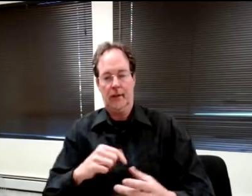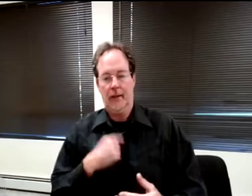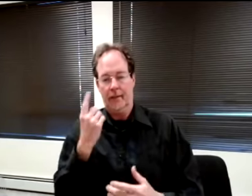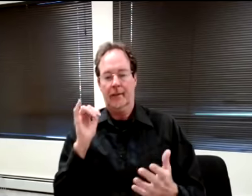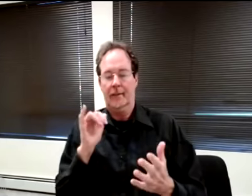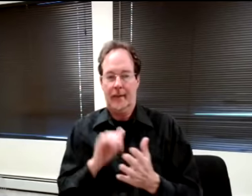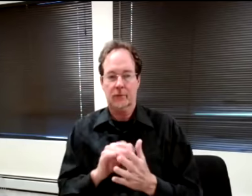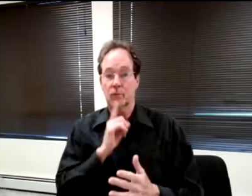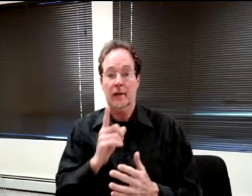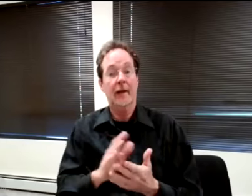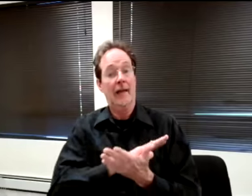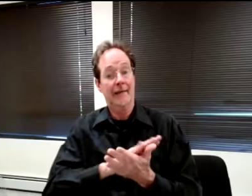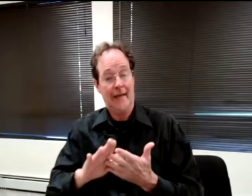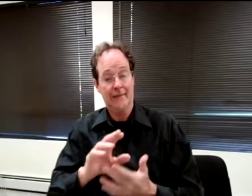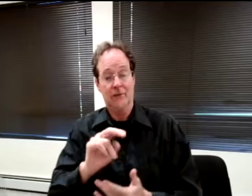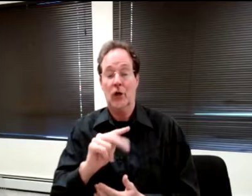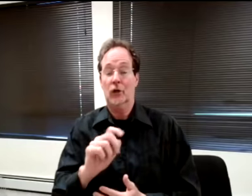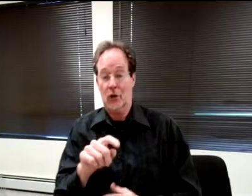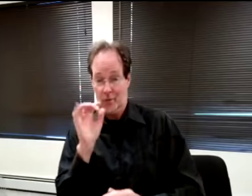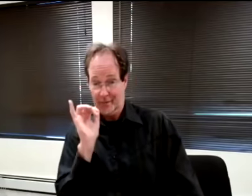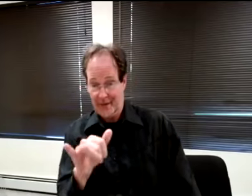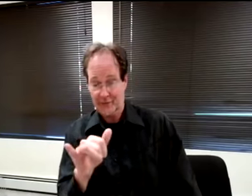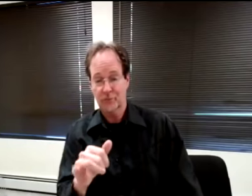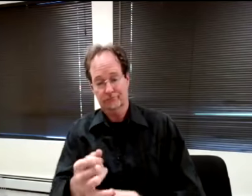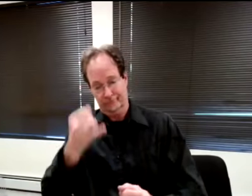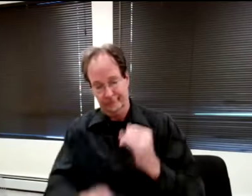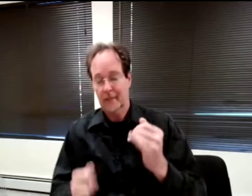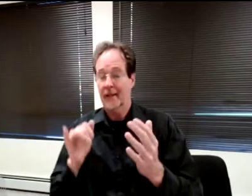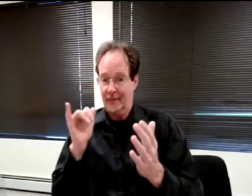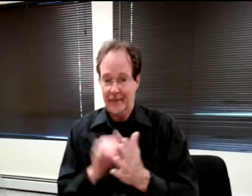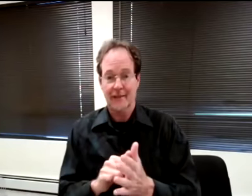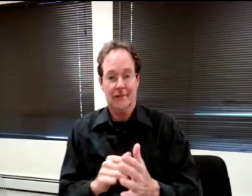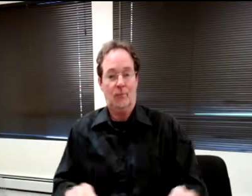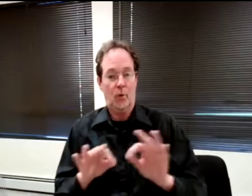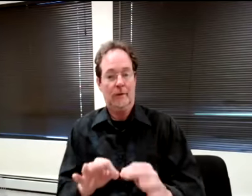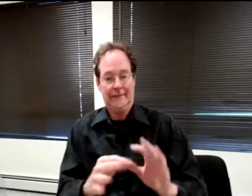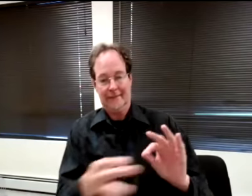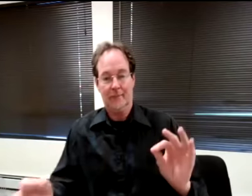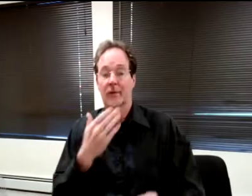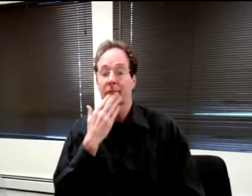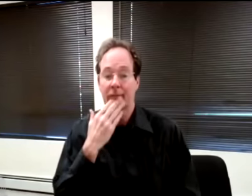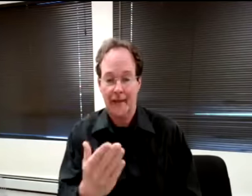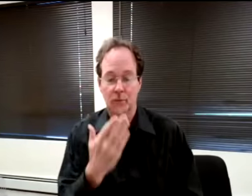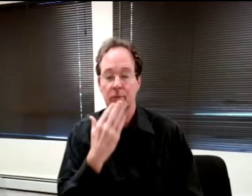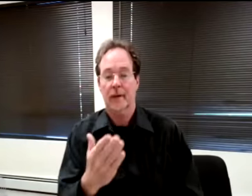to end this on. That's an important statement and thank you. So thanks to everyone for participating.